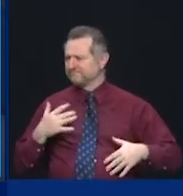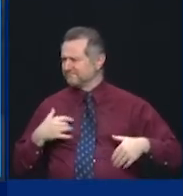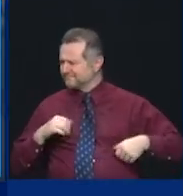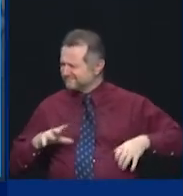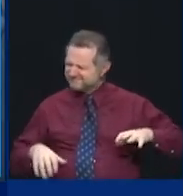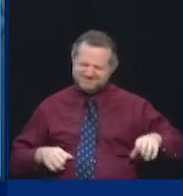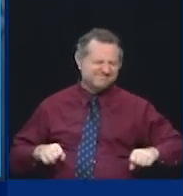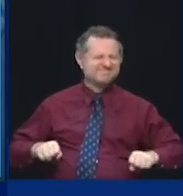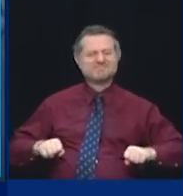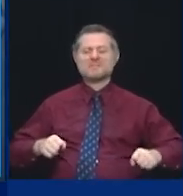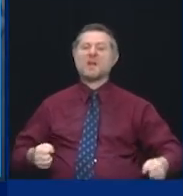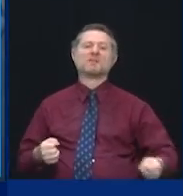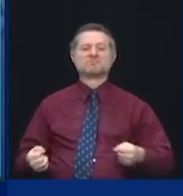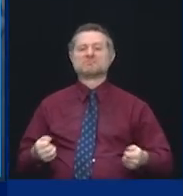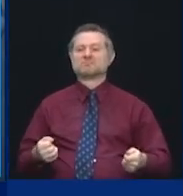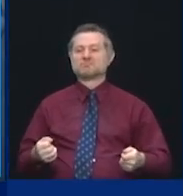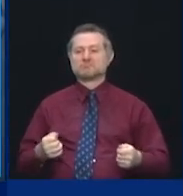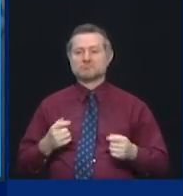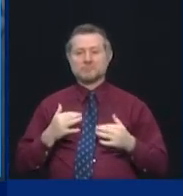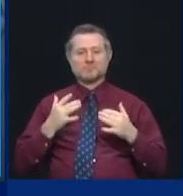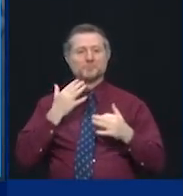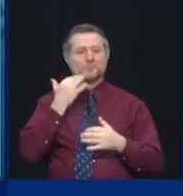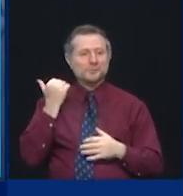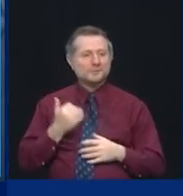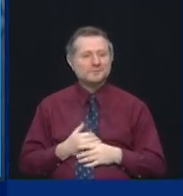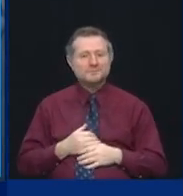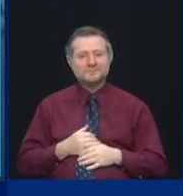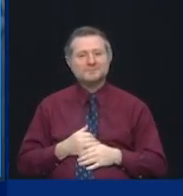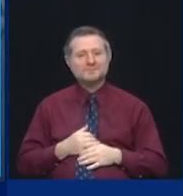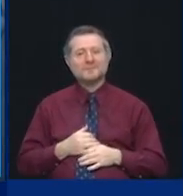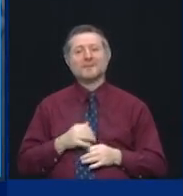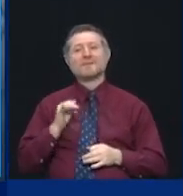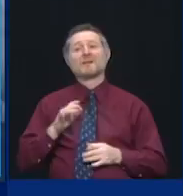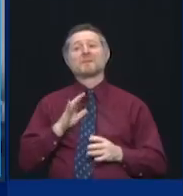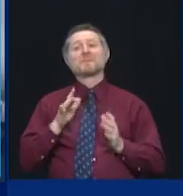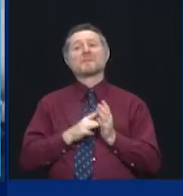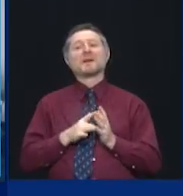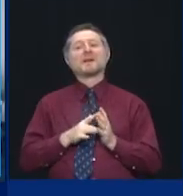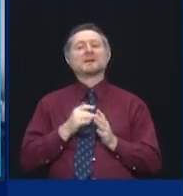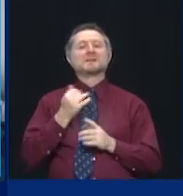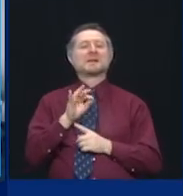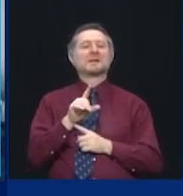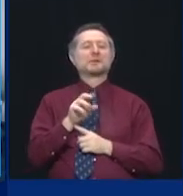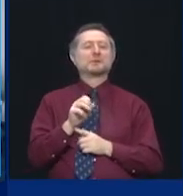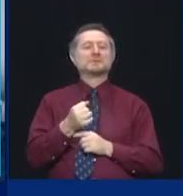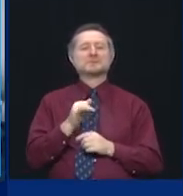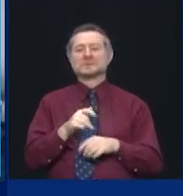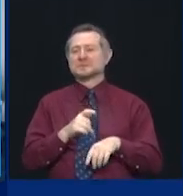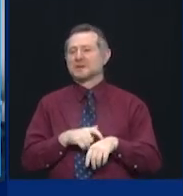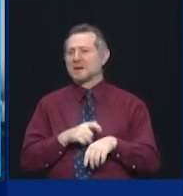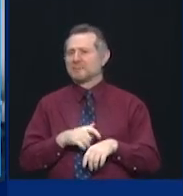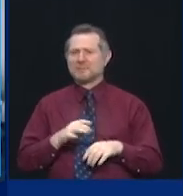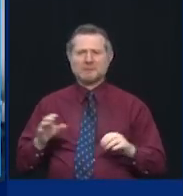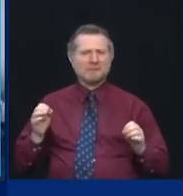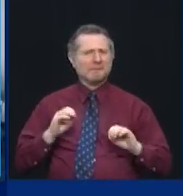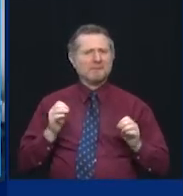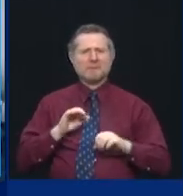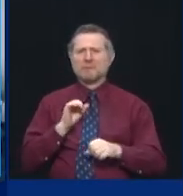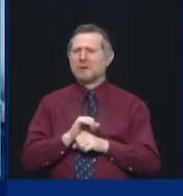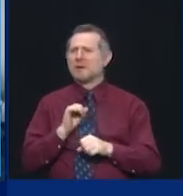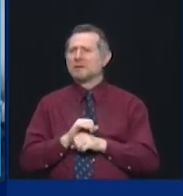back better than ever before. Middle of the Great Depression. Nobody's working. What is New York? Do we build the Empire State Building?